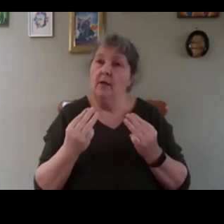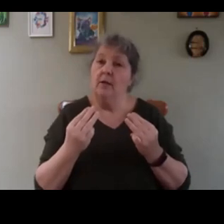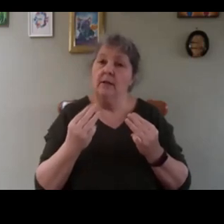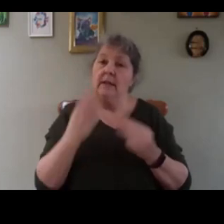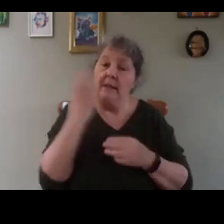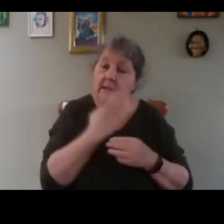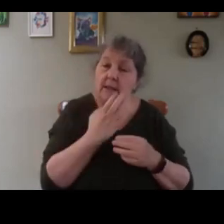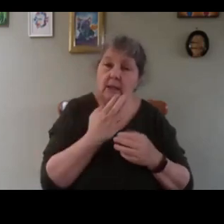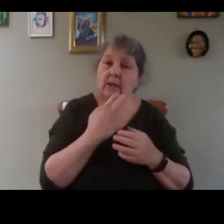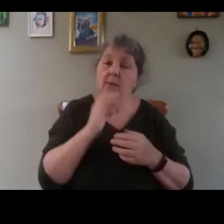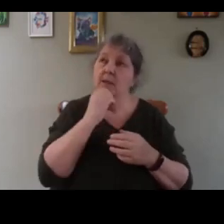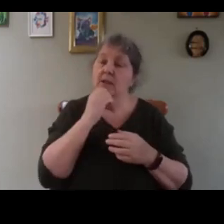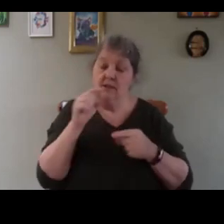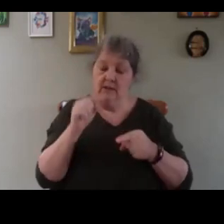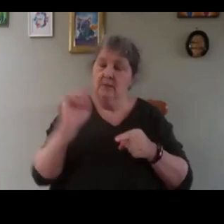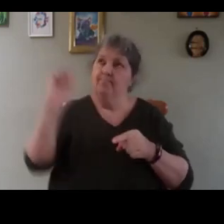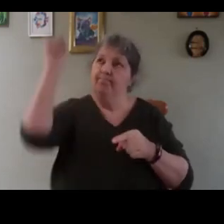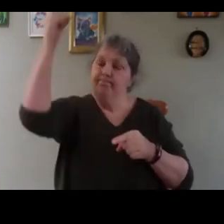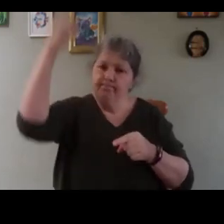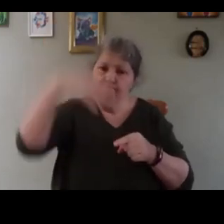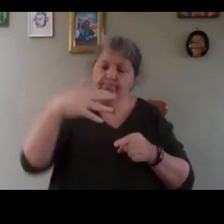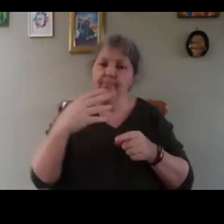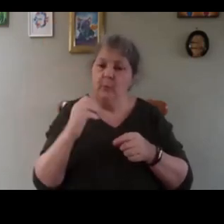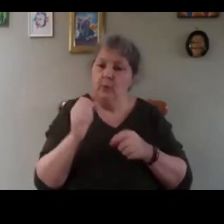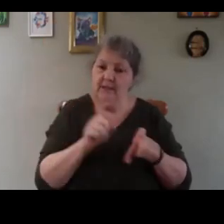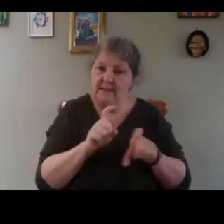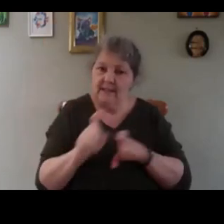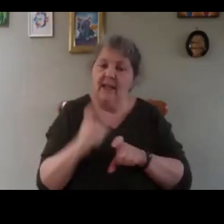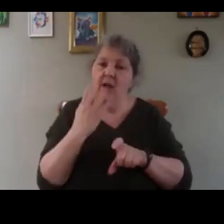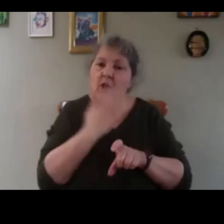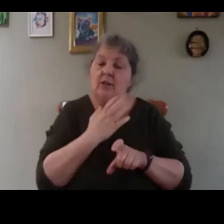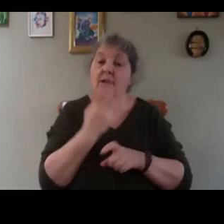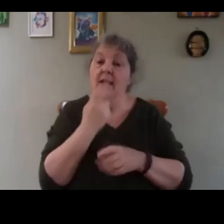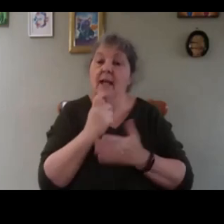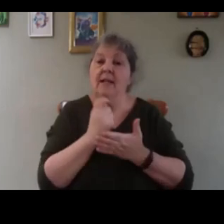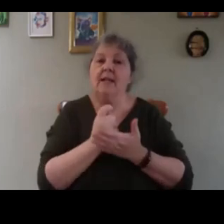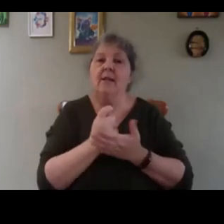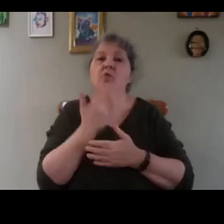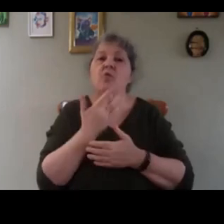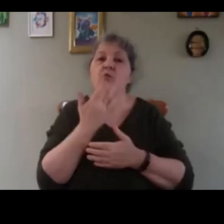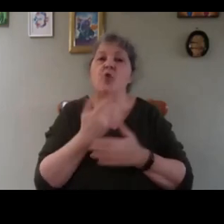and it heats the slates, and back at night you have all that energy